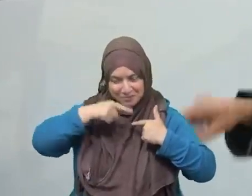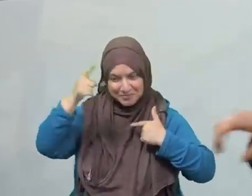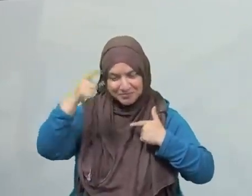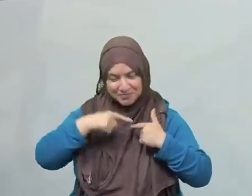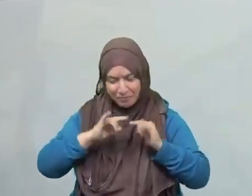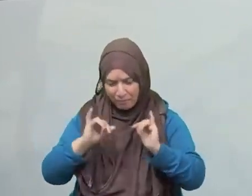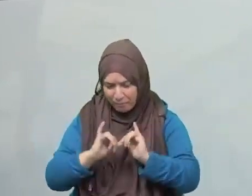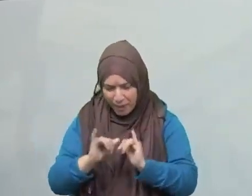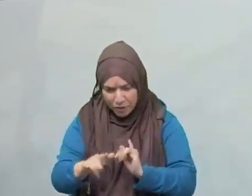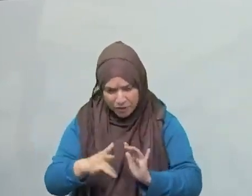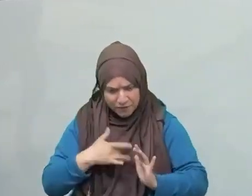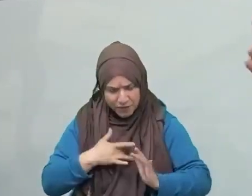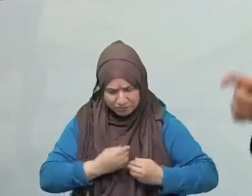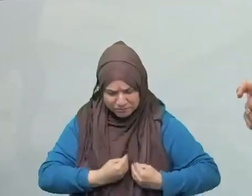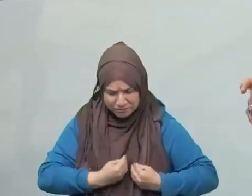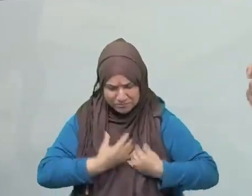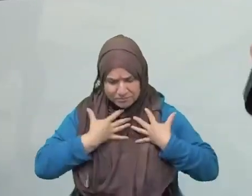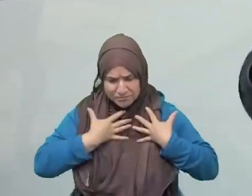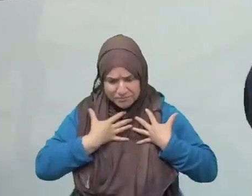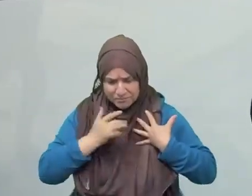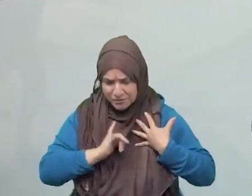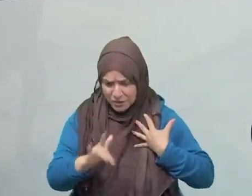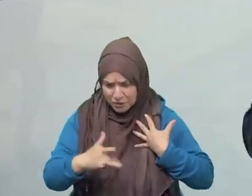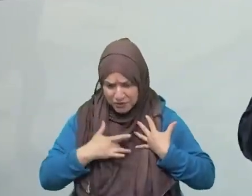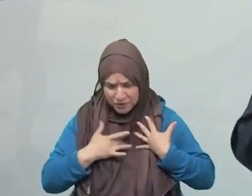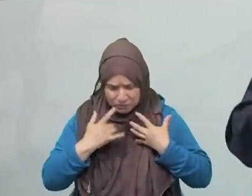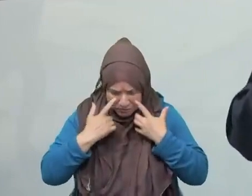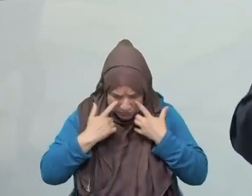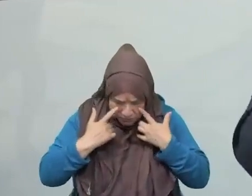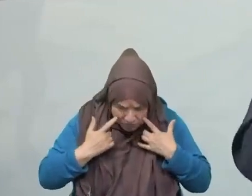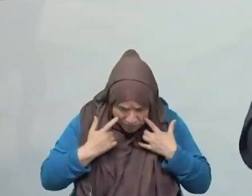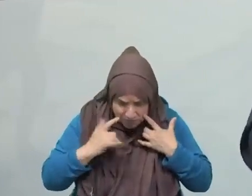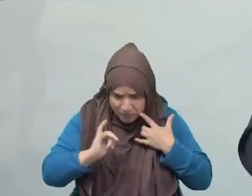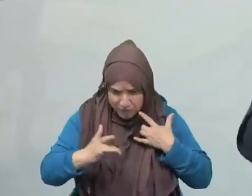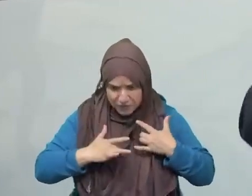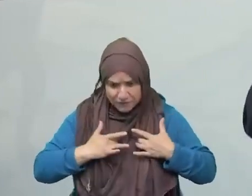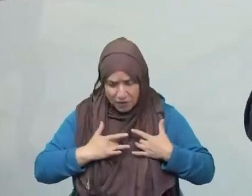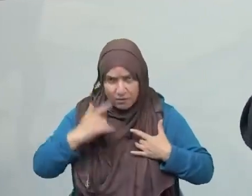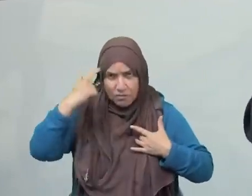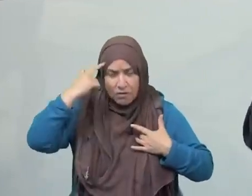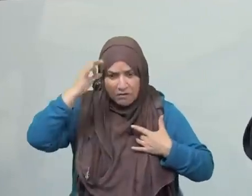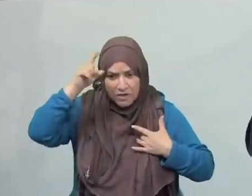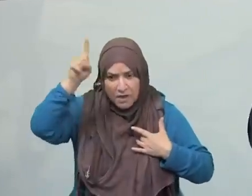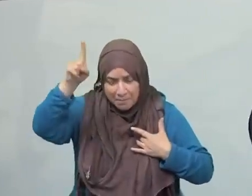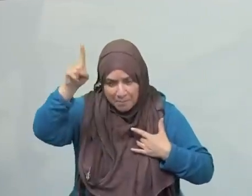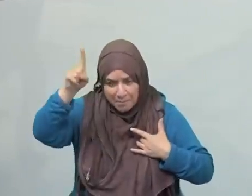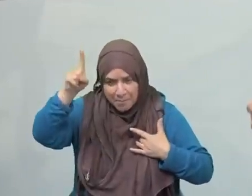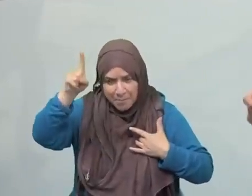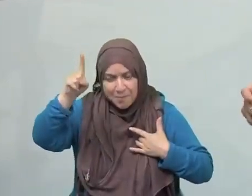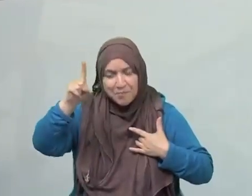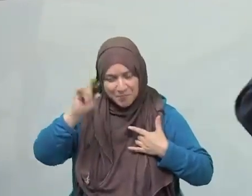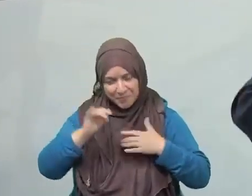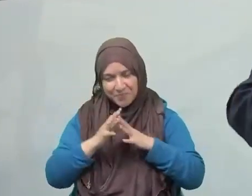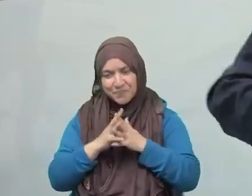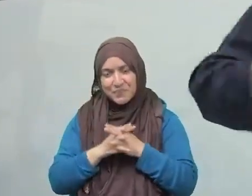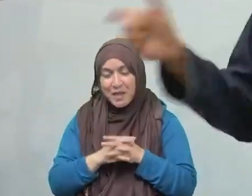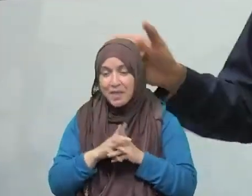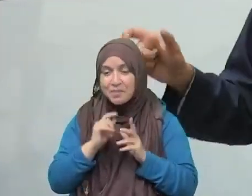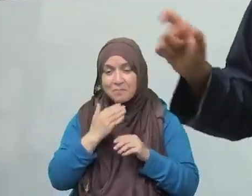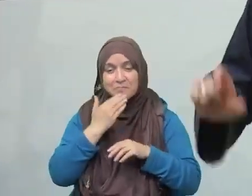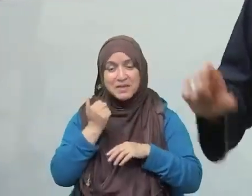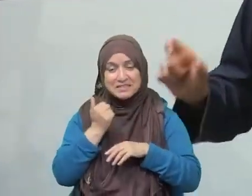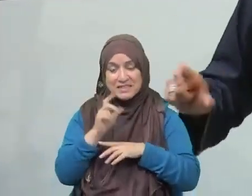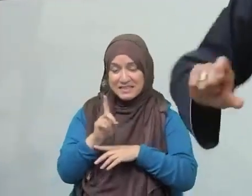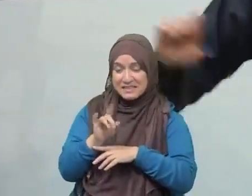the best dhikr inside of Ramadan. Meaning, the reward for your morning remembrance and evening remembrance in Ramadan is even